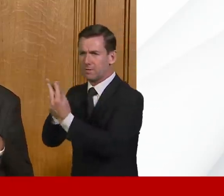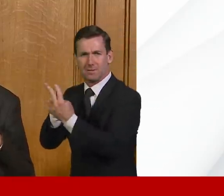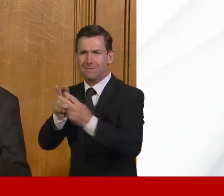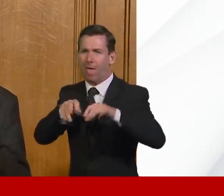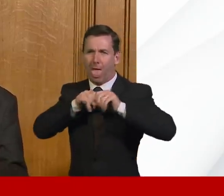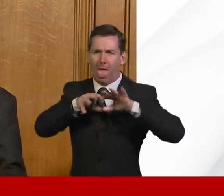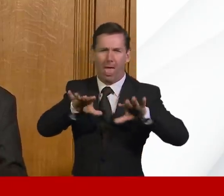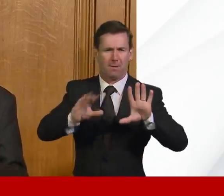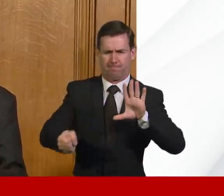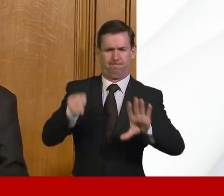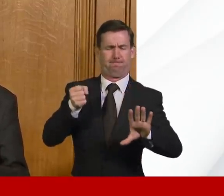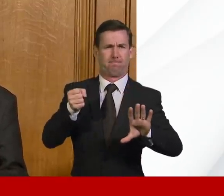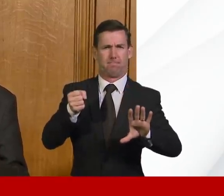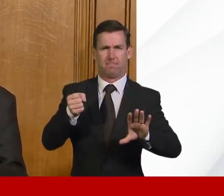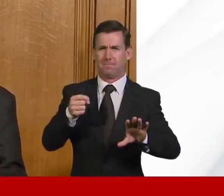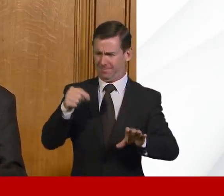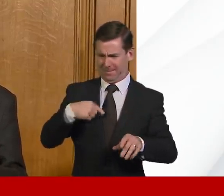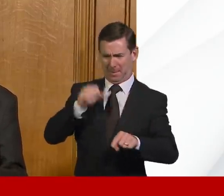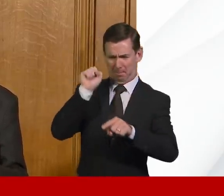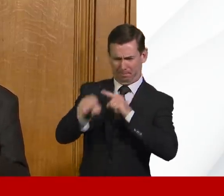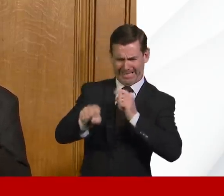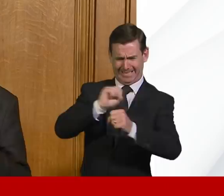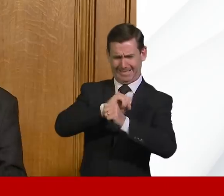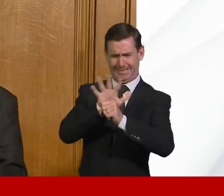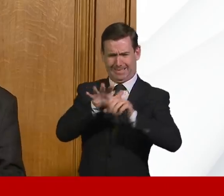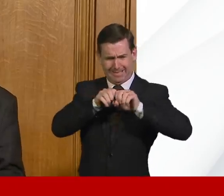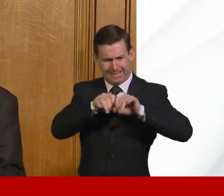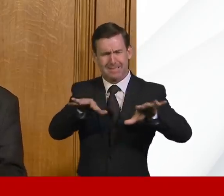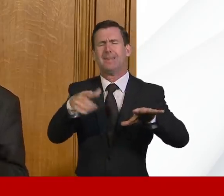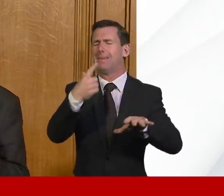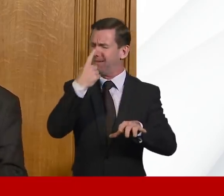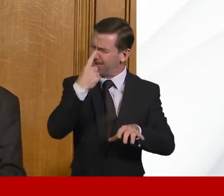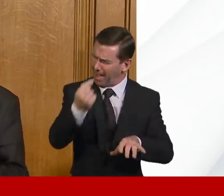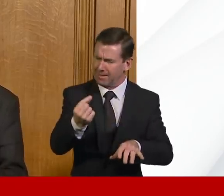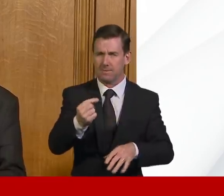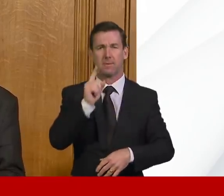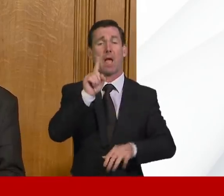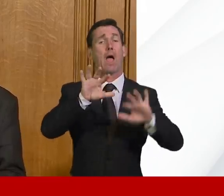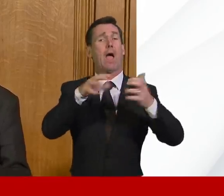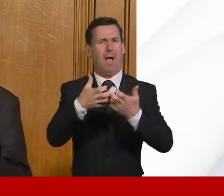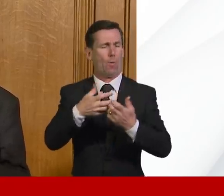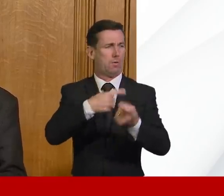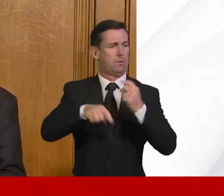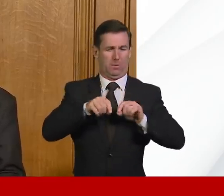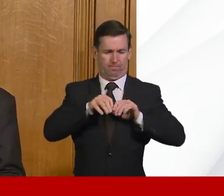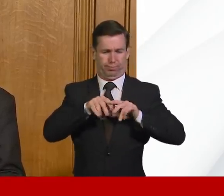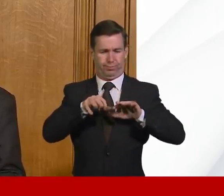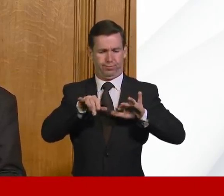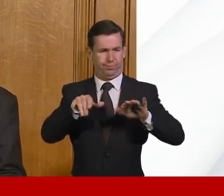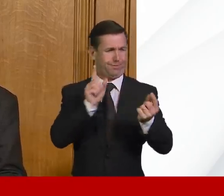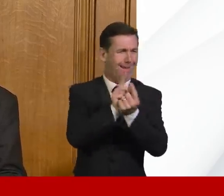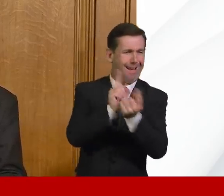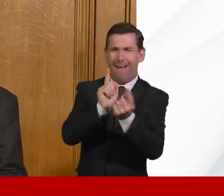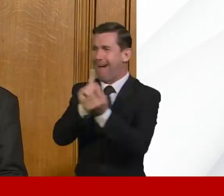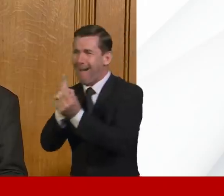it is possible to get on top of this virus, but you do that by stopping the transmission. That's the basis of